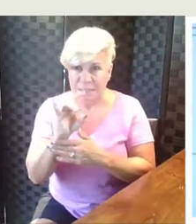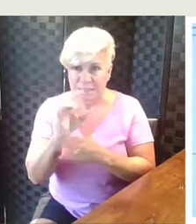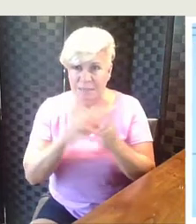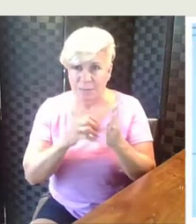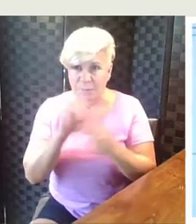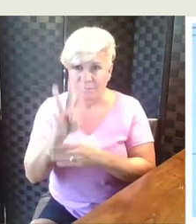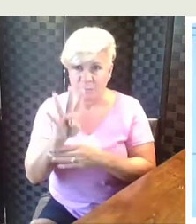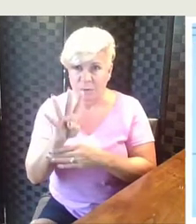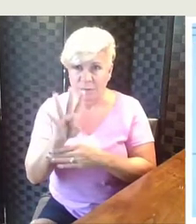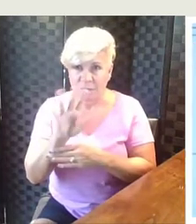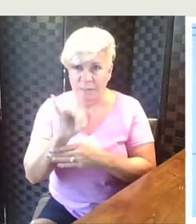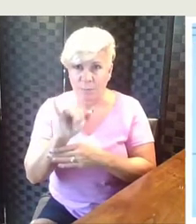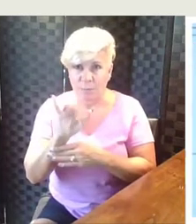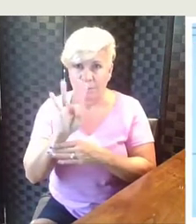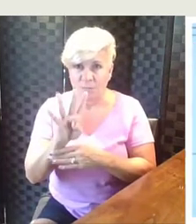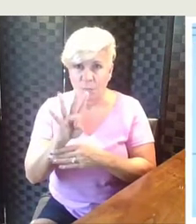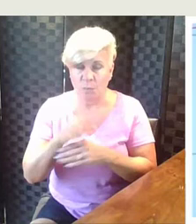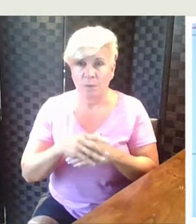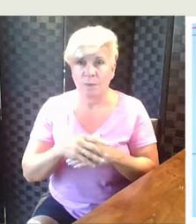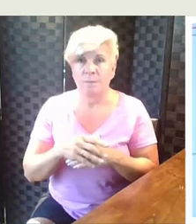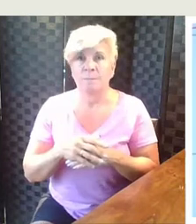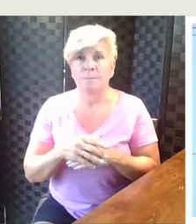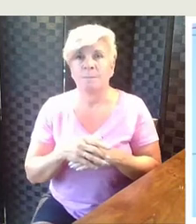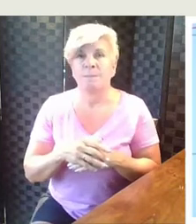And you take away the four, that would be four.